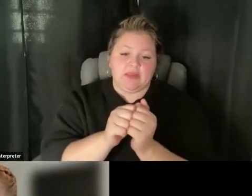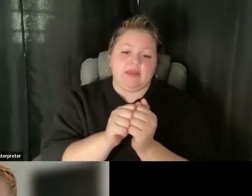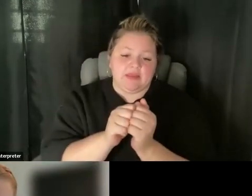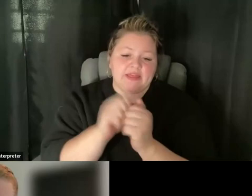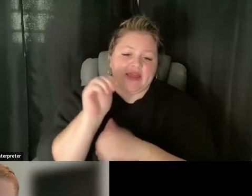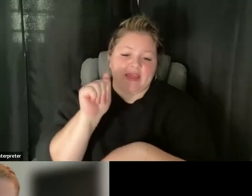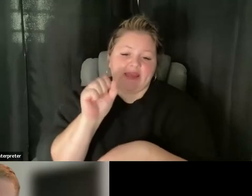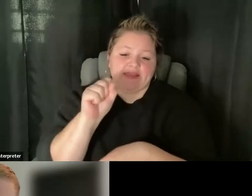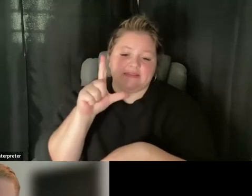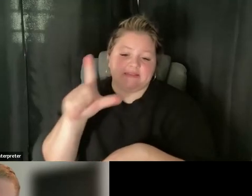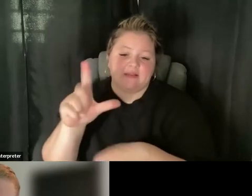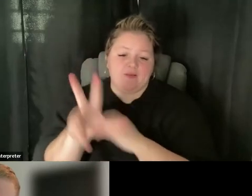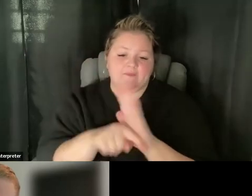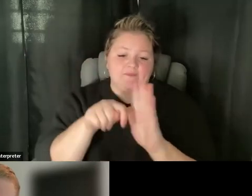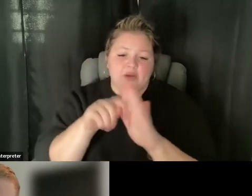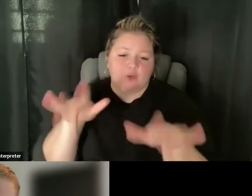Um,